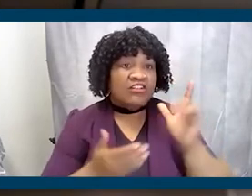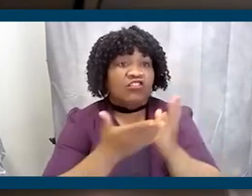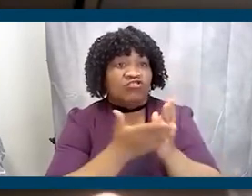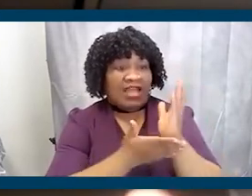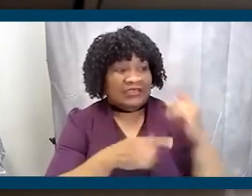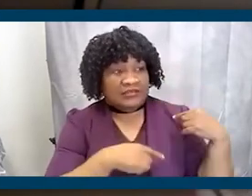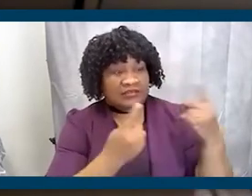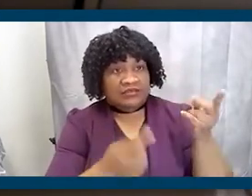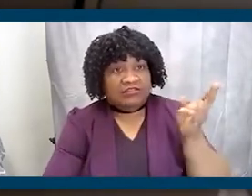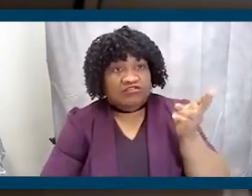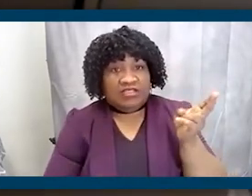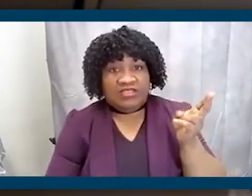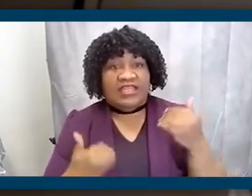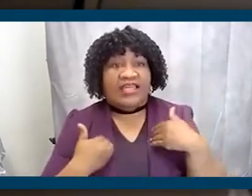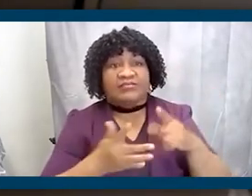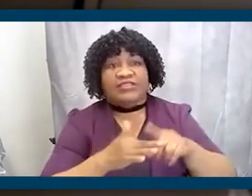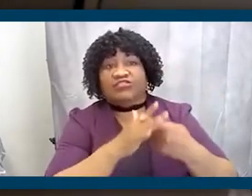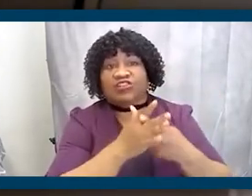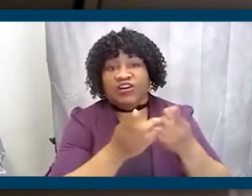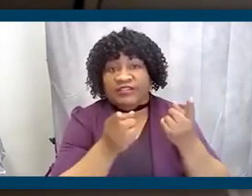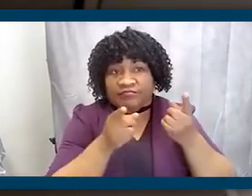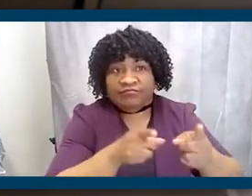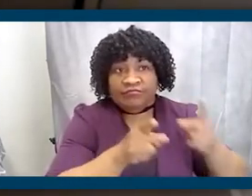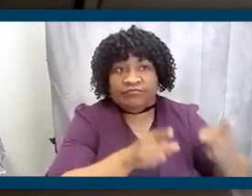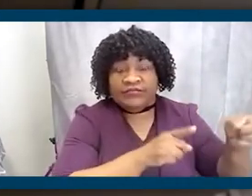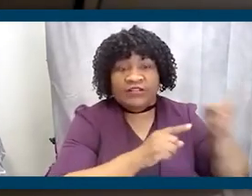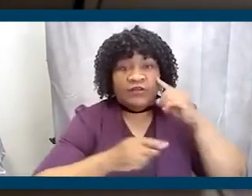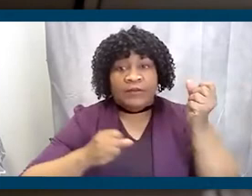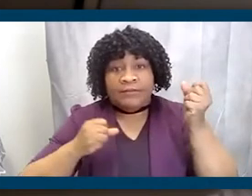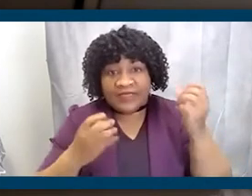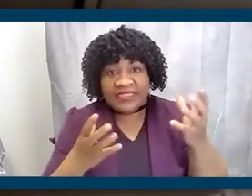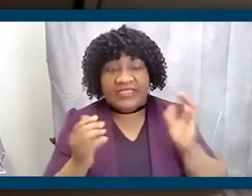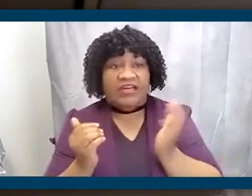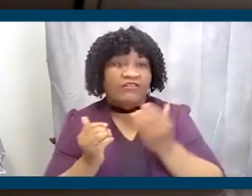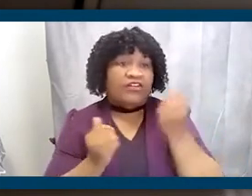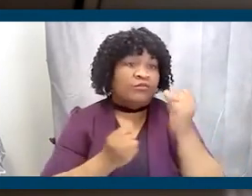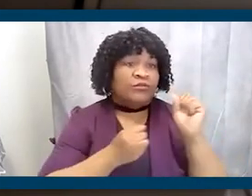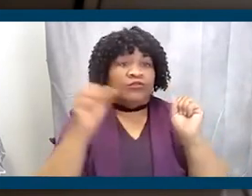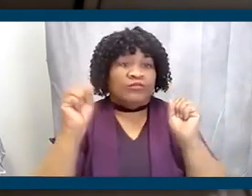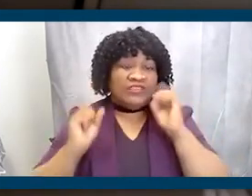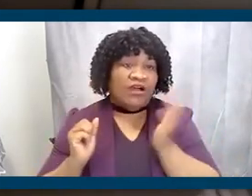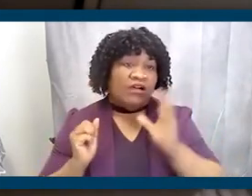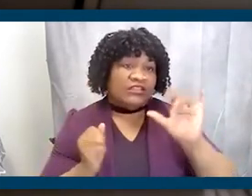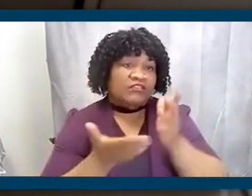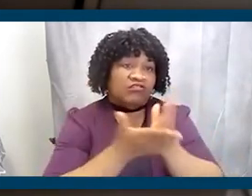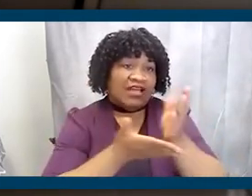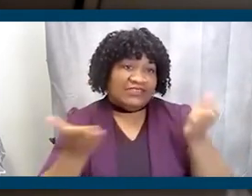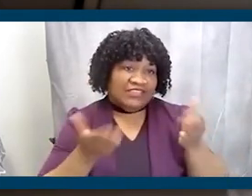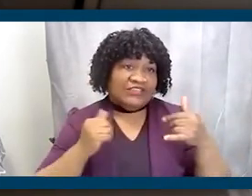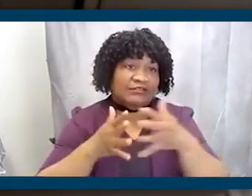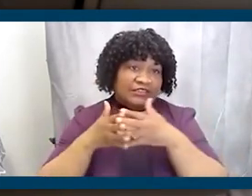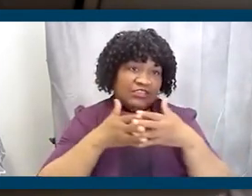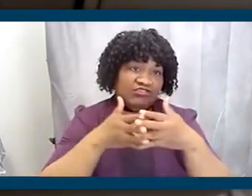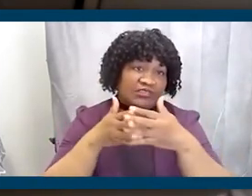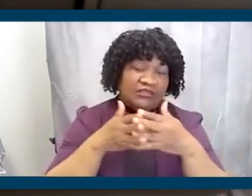has been the blueprint for many other movements for civil rights in this country. And